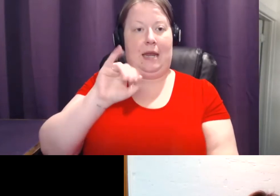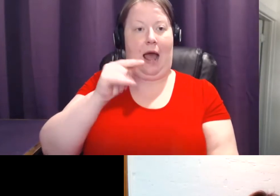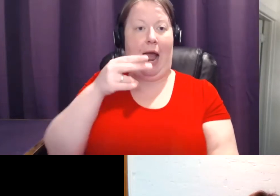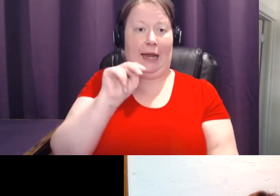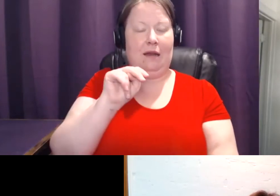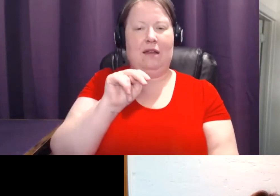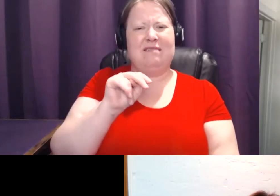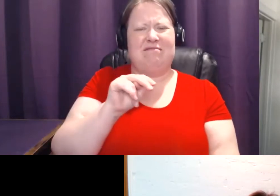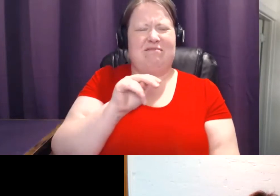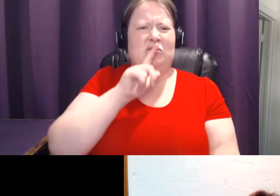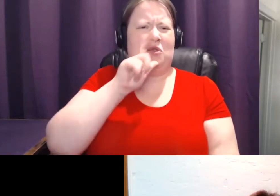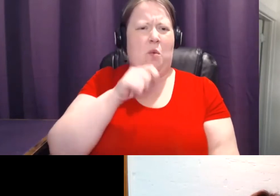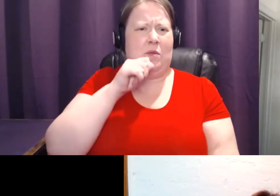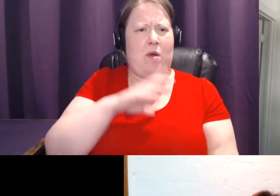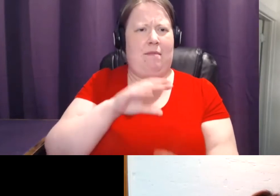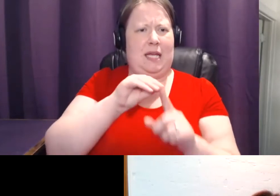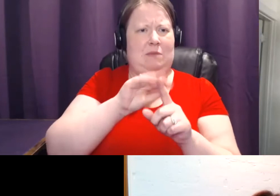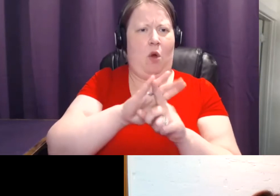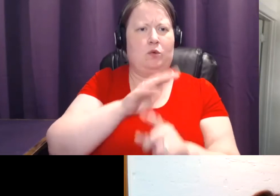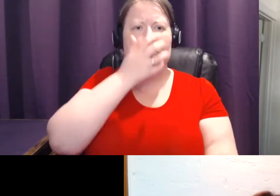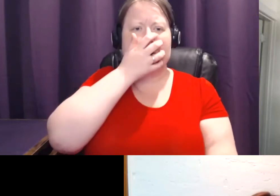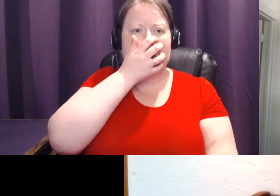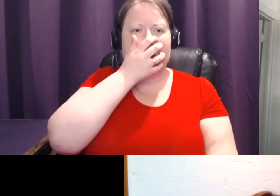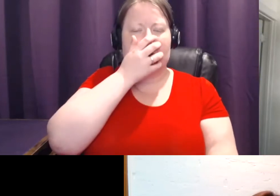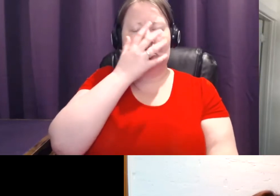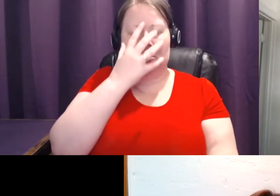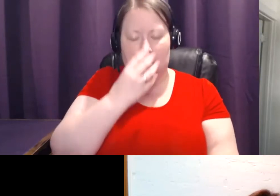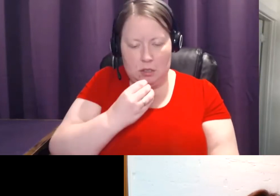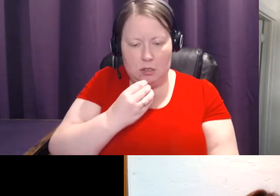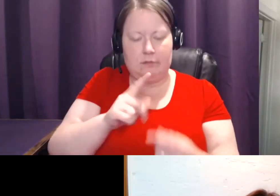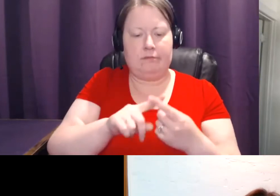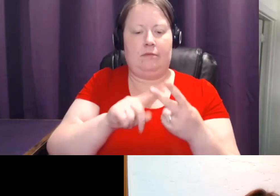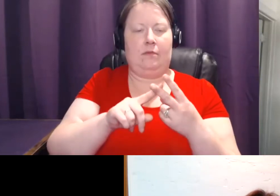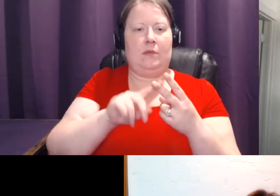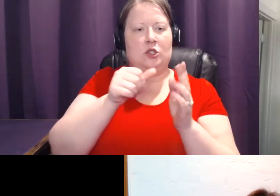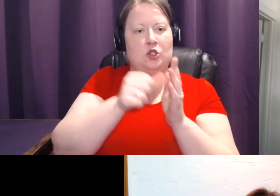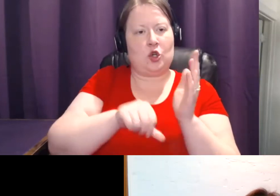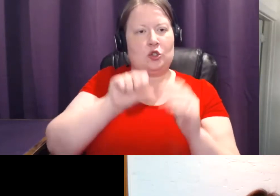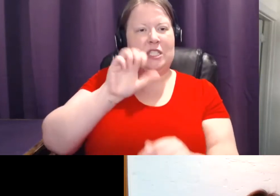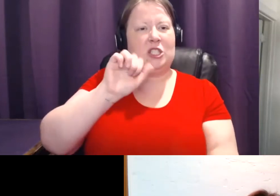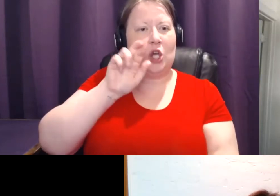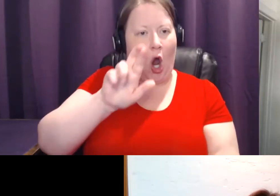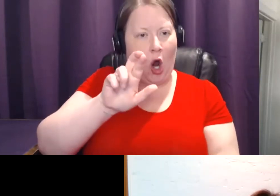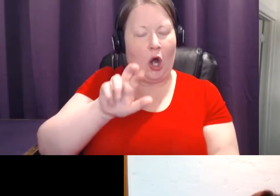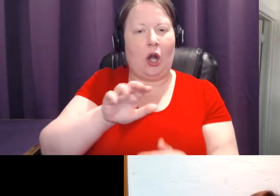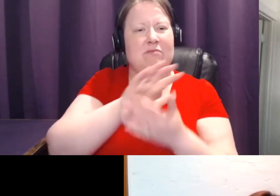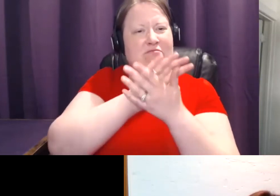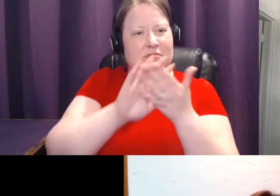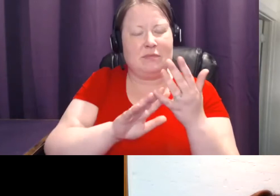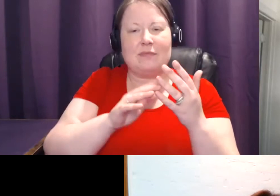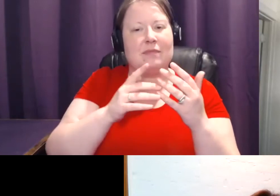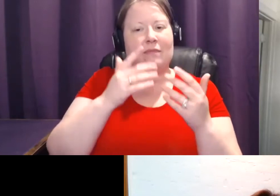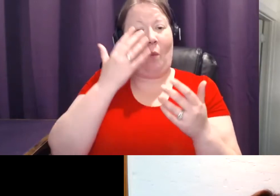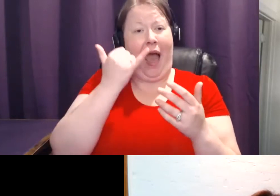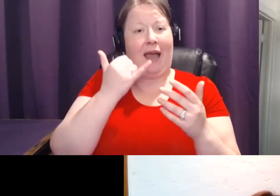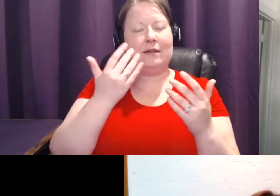exposed to anesthesia, to the scars of surgery. And when it is equally effective